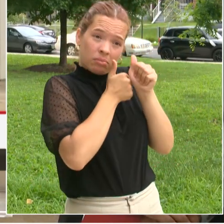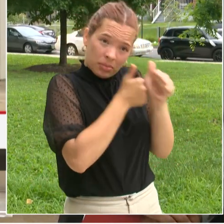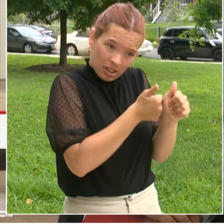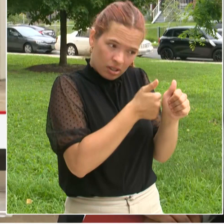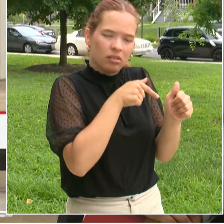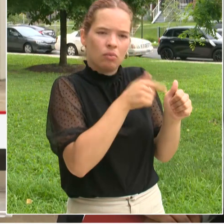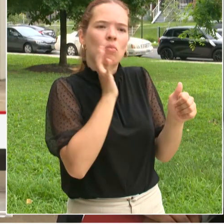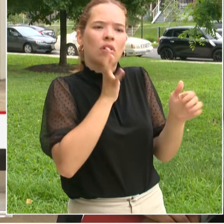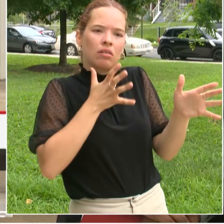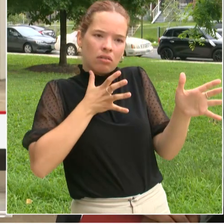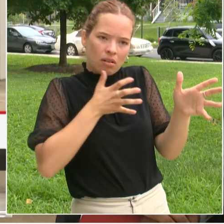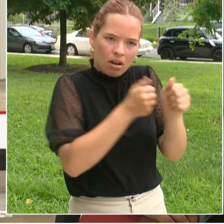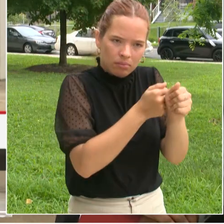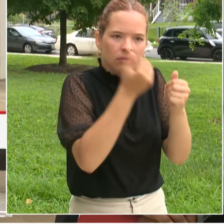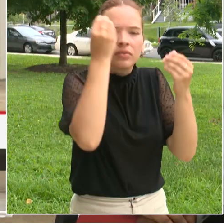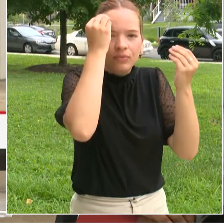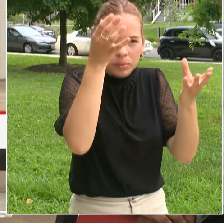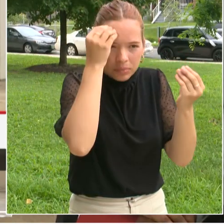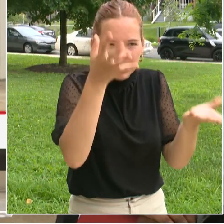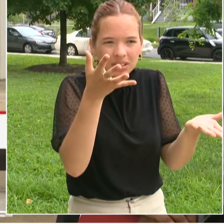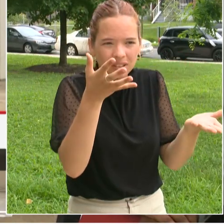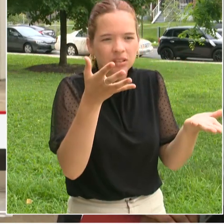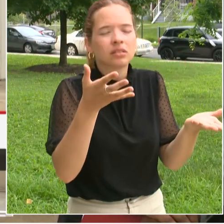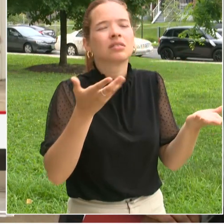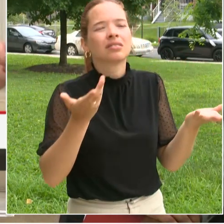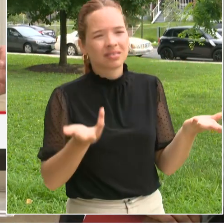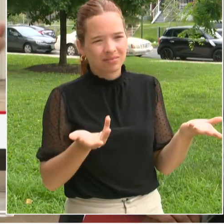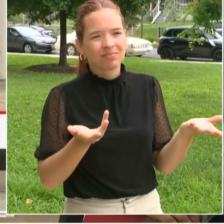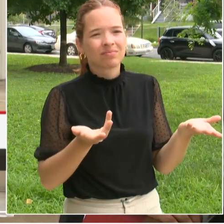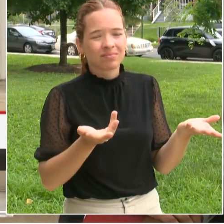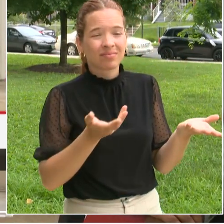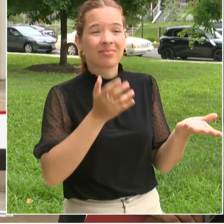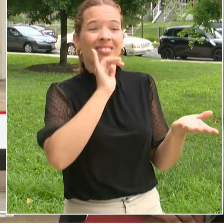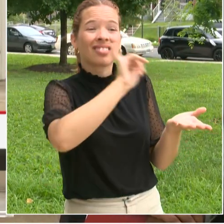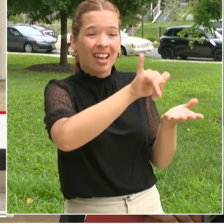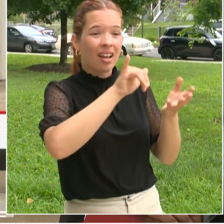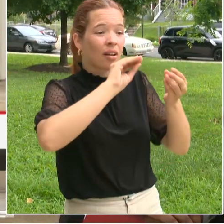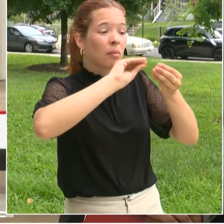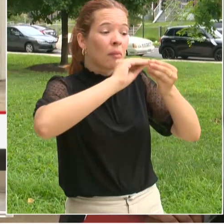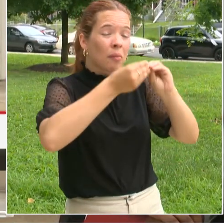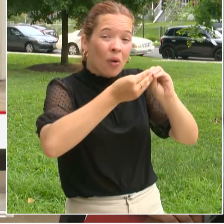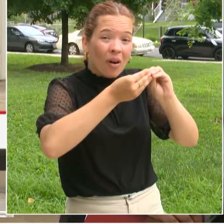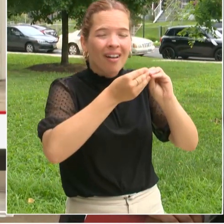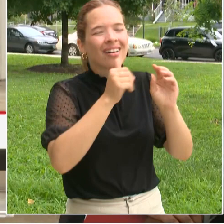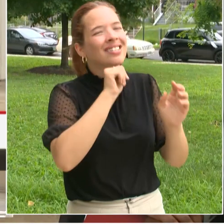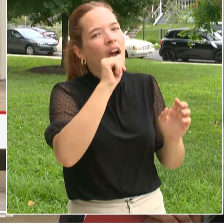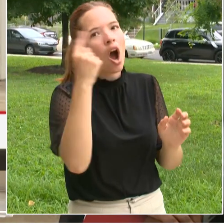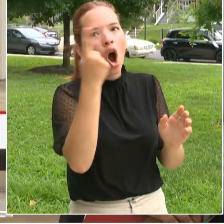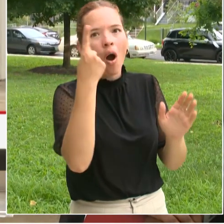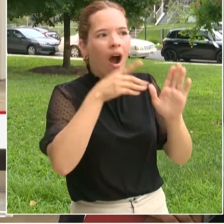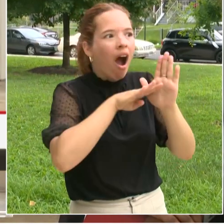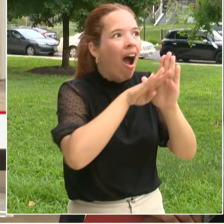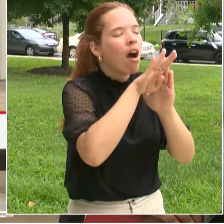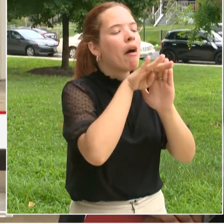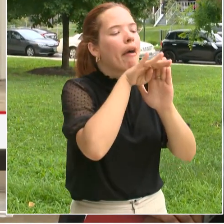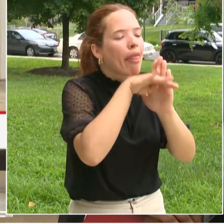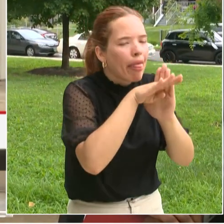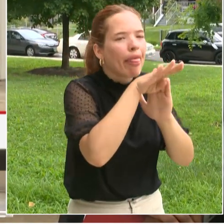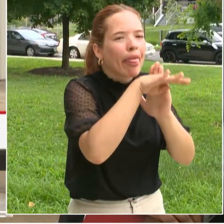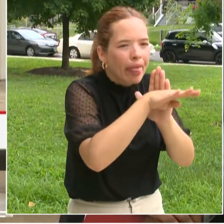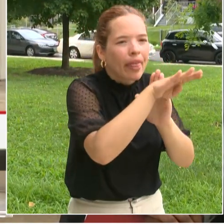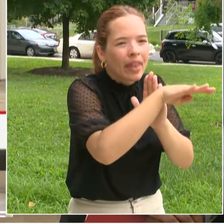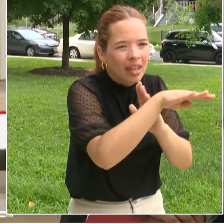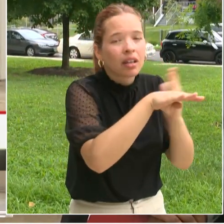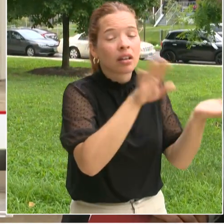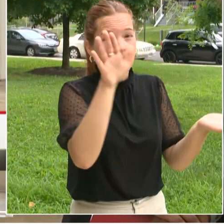the end of last year. And so if we did an apples to apples comparison from last summer to this summer